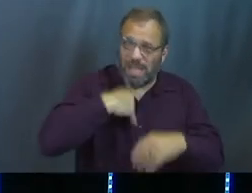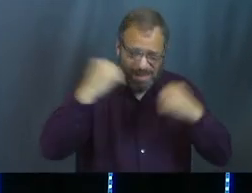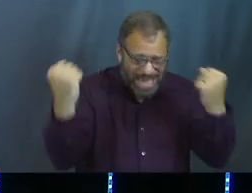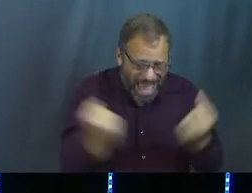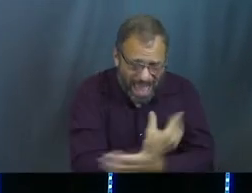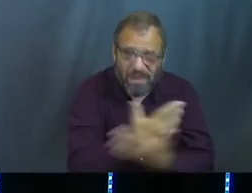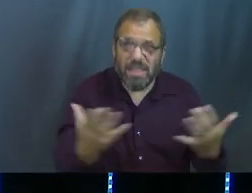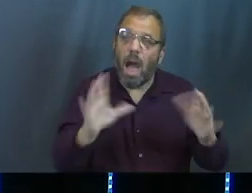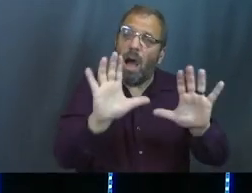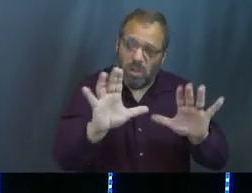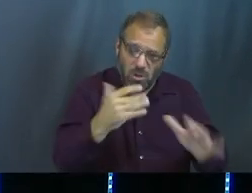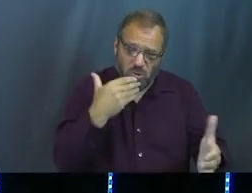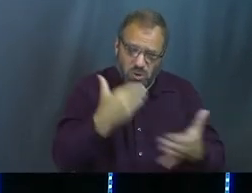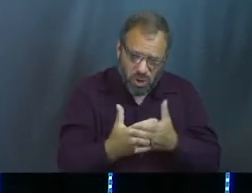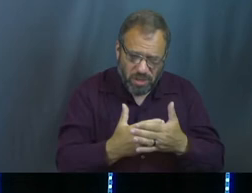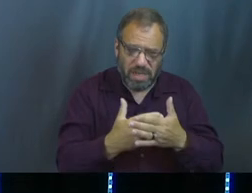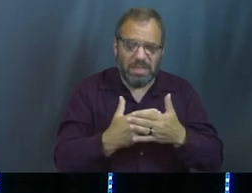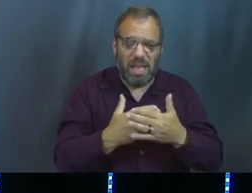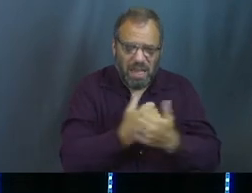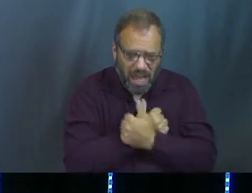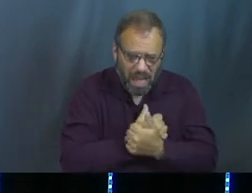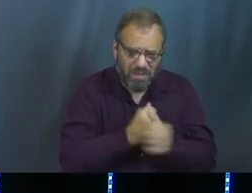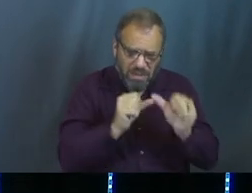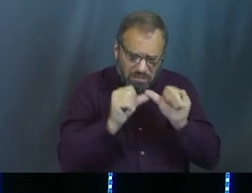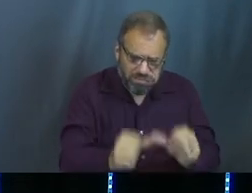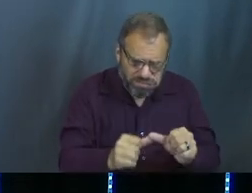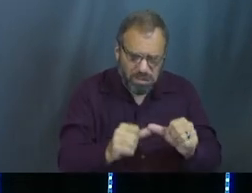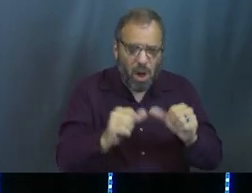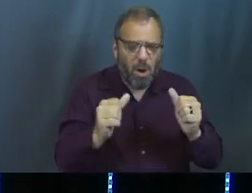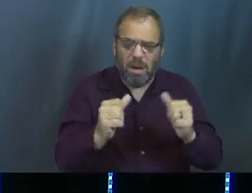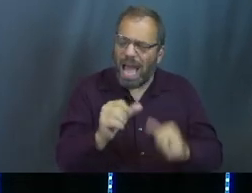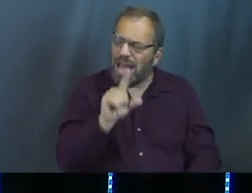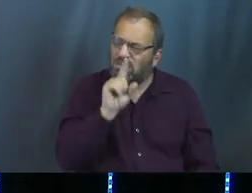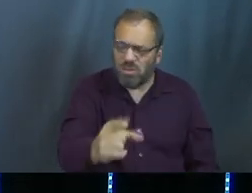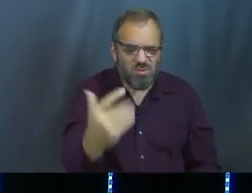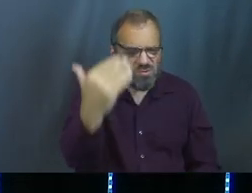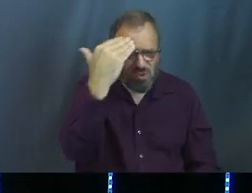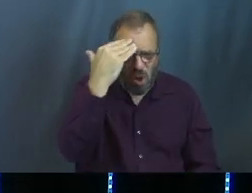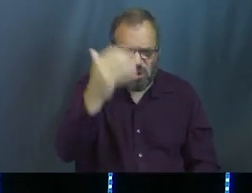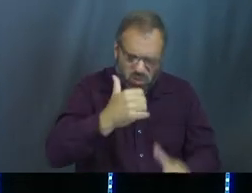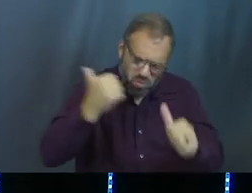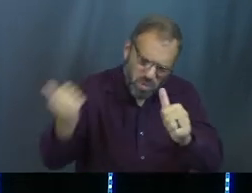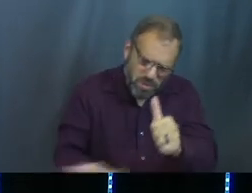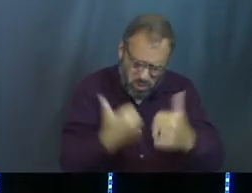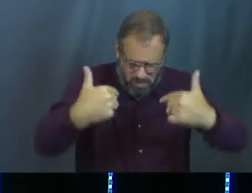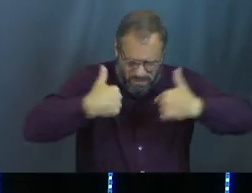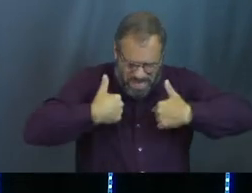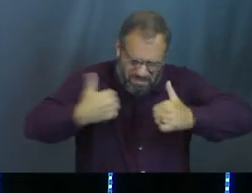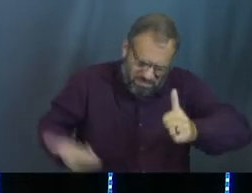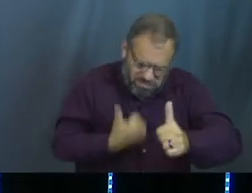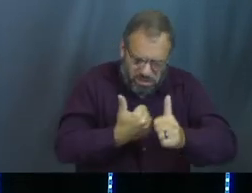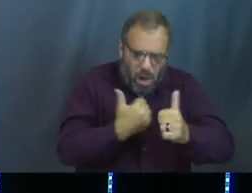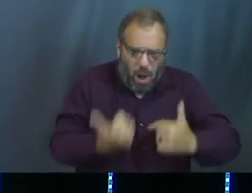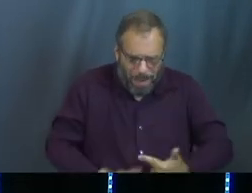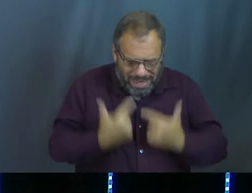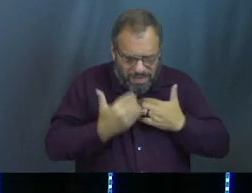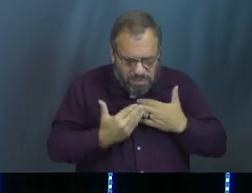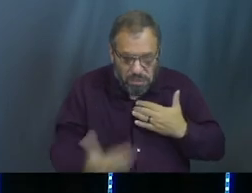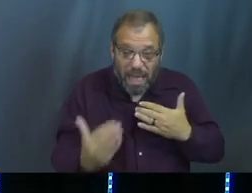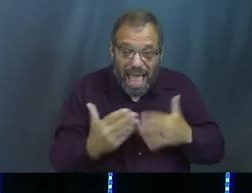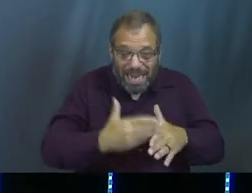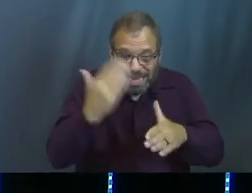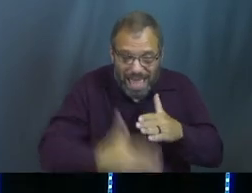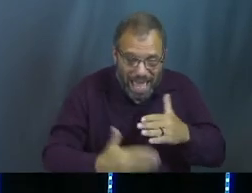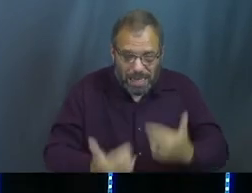me everything. Surely your goodness and unfailing love. Surely, God, without a doubt, you will pursue me all the days of my life. And in the